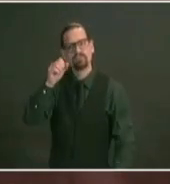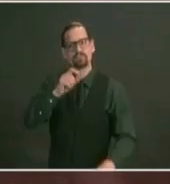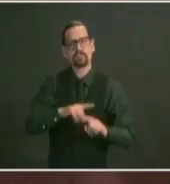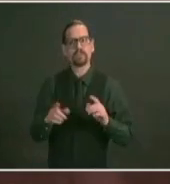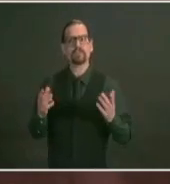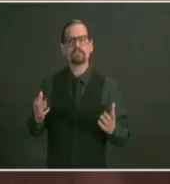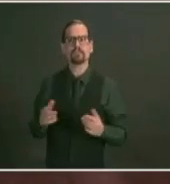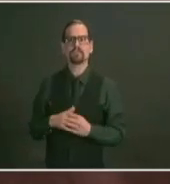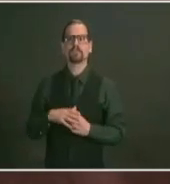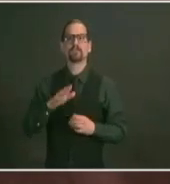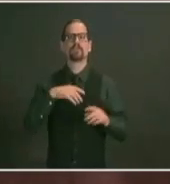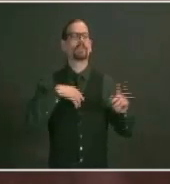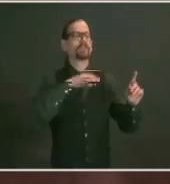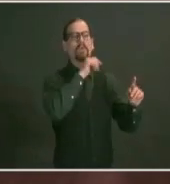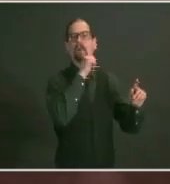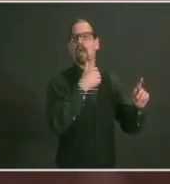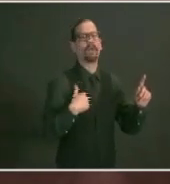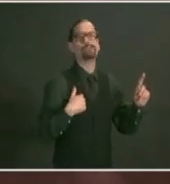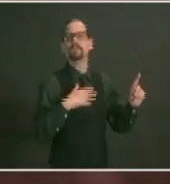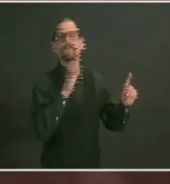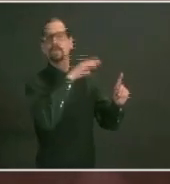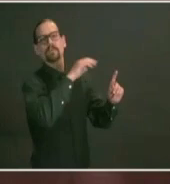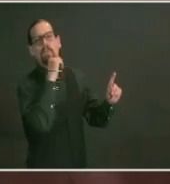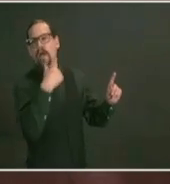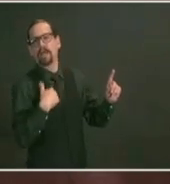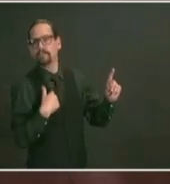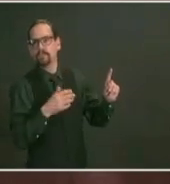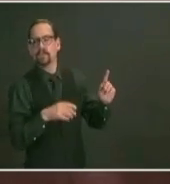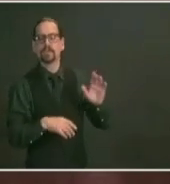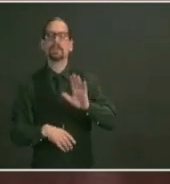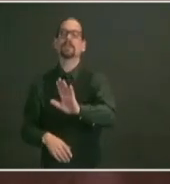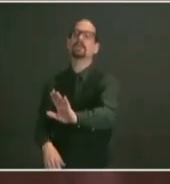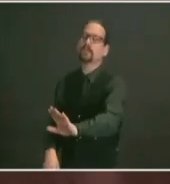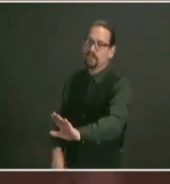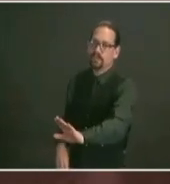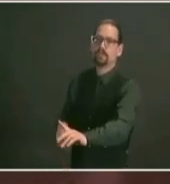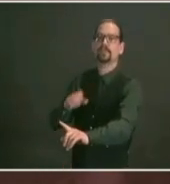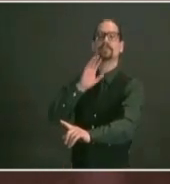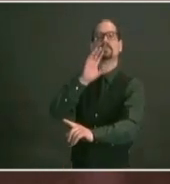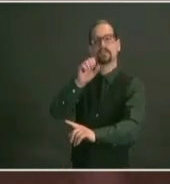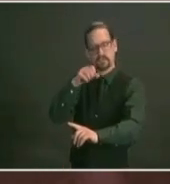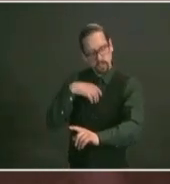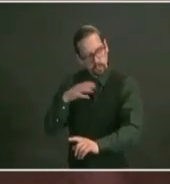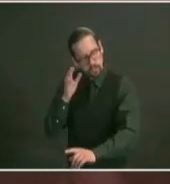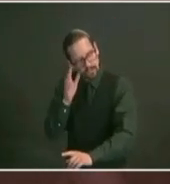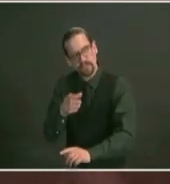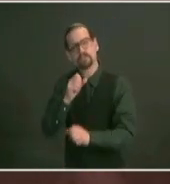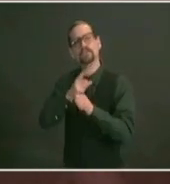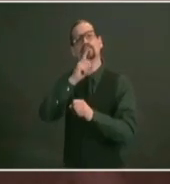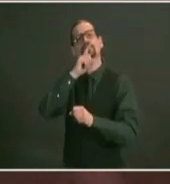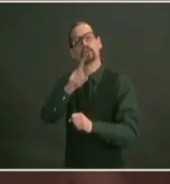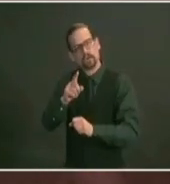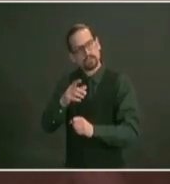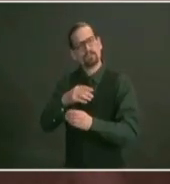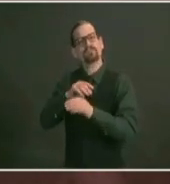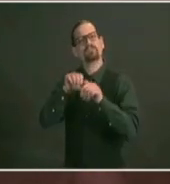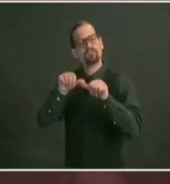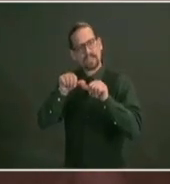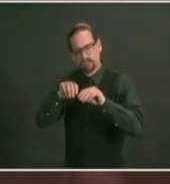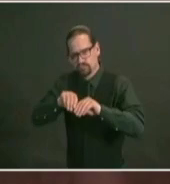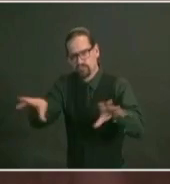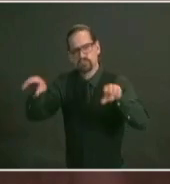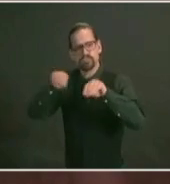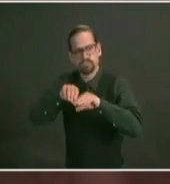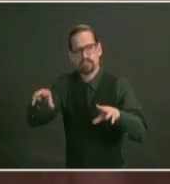with that we're committed to continuing to improve the experience and we'll have some more info on that in the coming weeks so we acknowledge